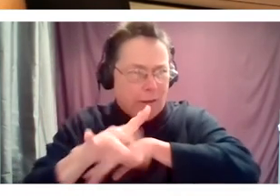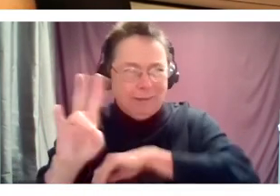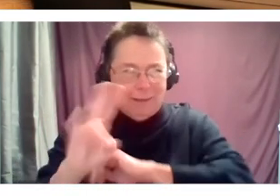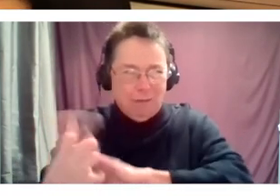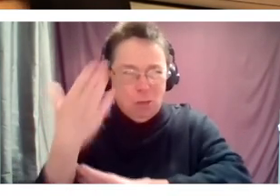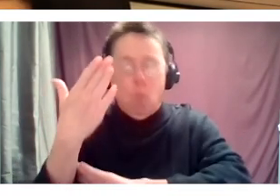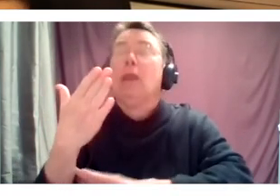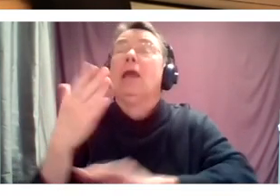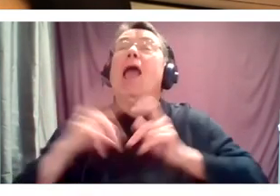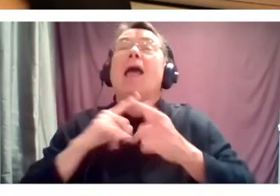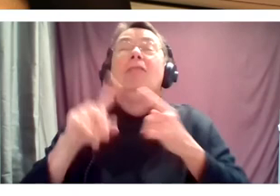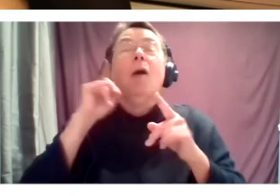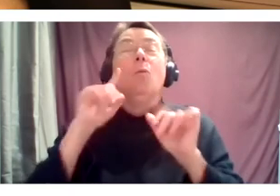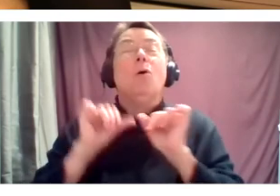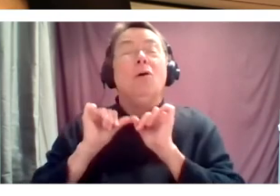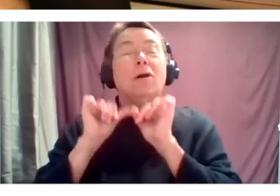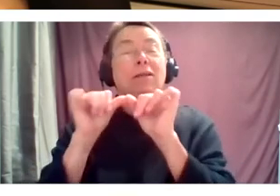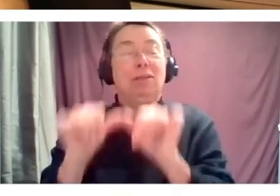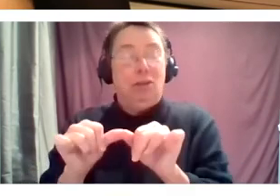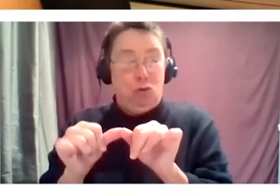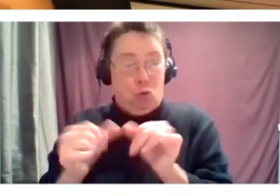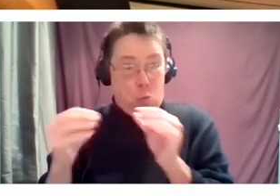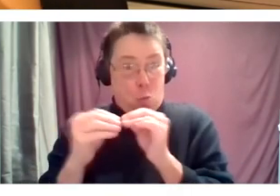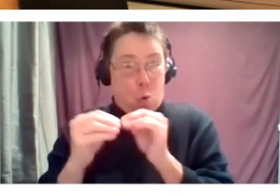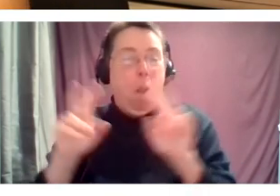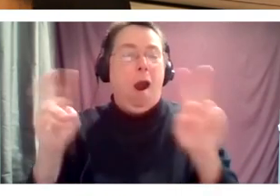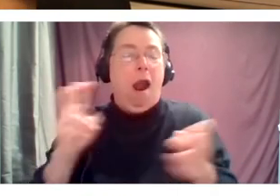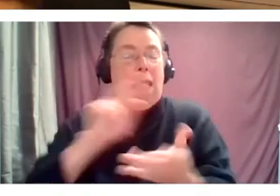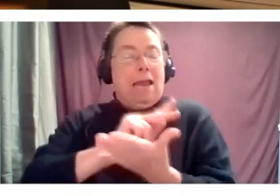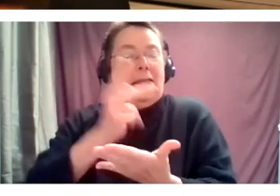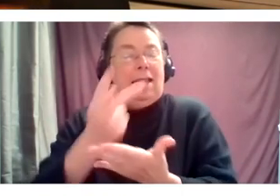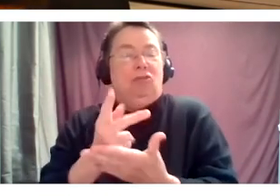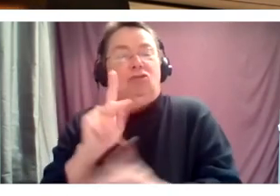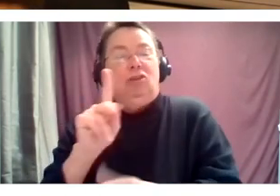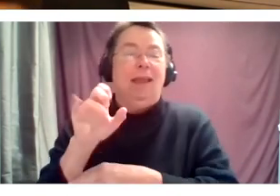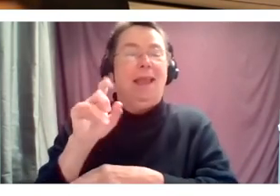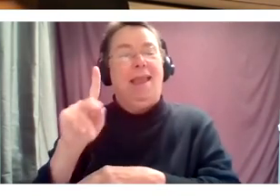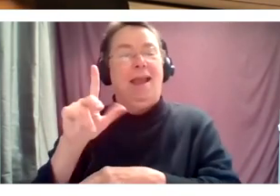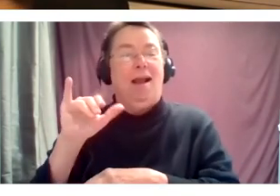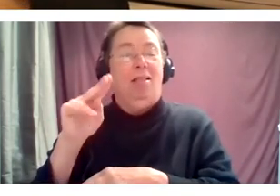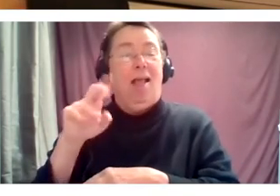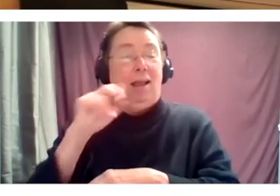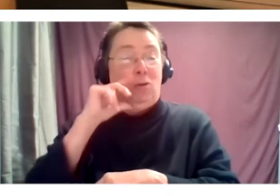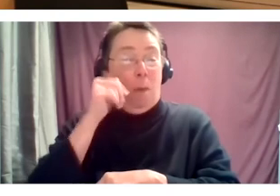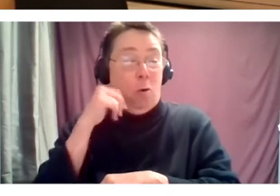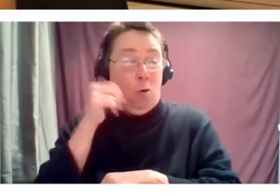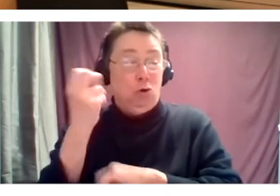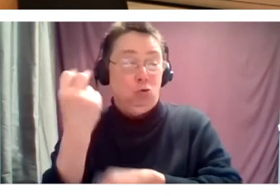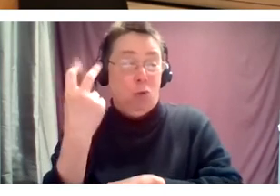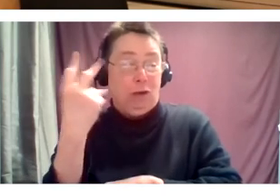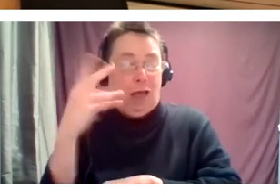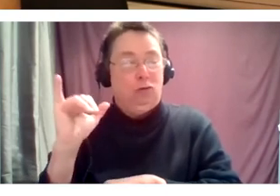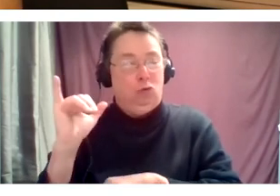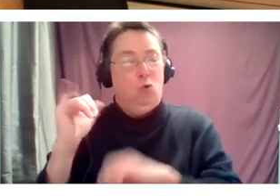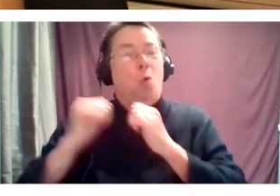again tomorrow morning, bright and early at 7 a.m. And we're going to continue, continue the kitchen kick line performances